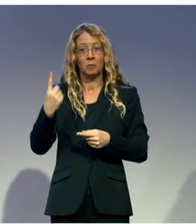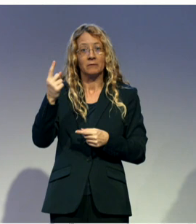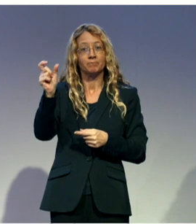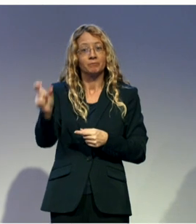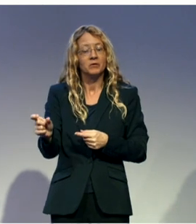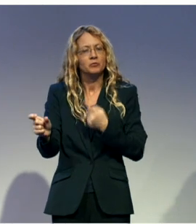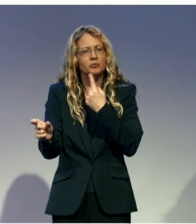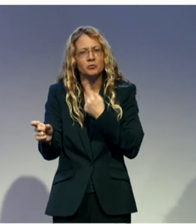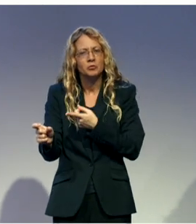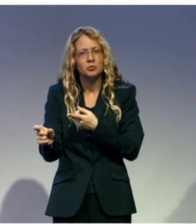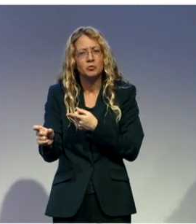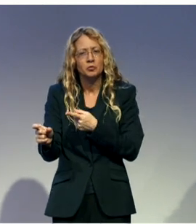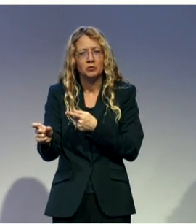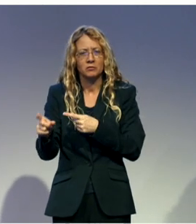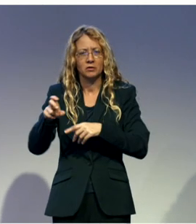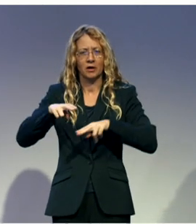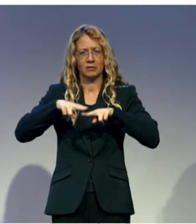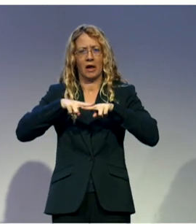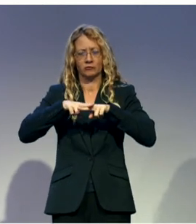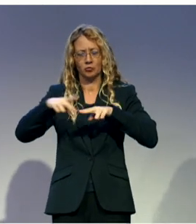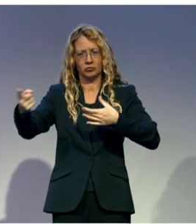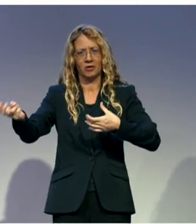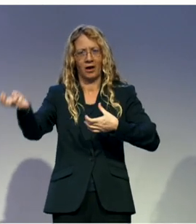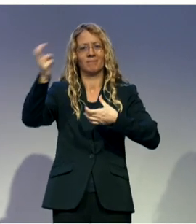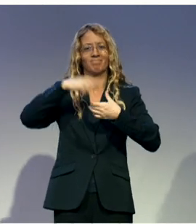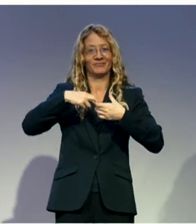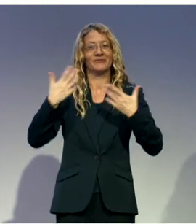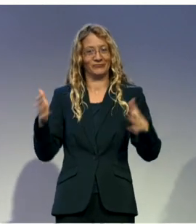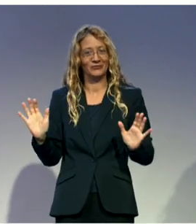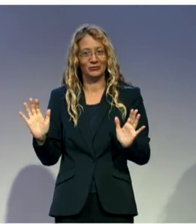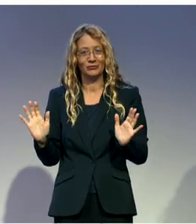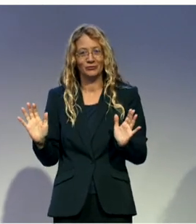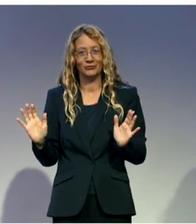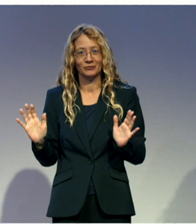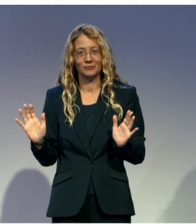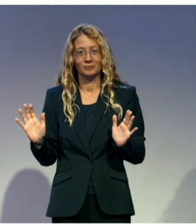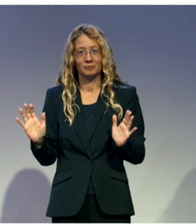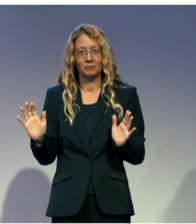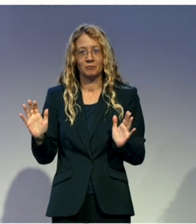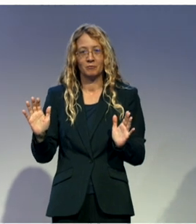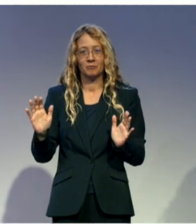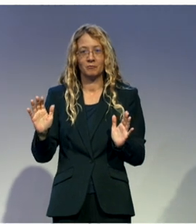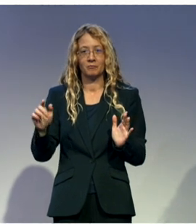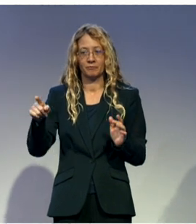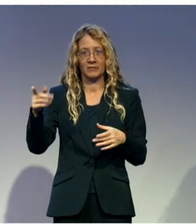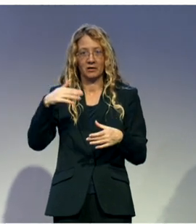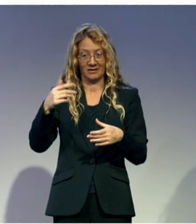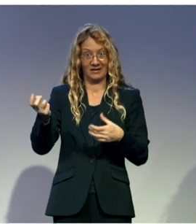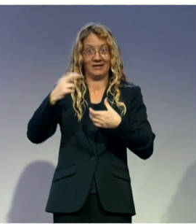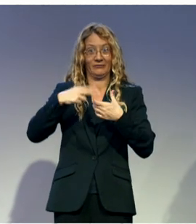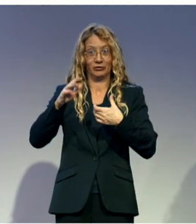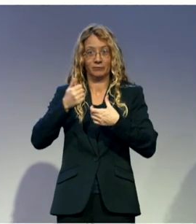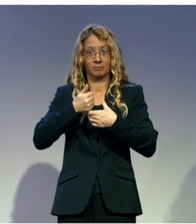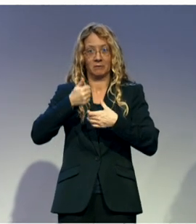speaker of parliament. The person, one of the people who made it at council level, we assisted with the lobbying,